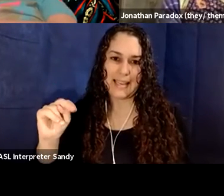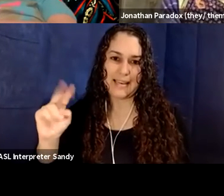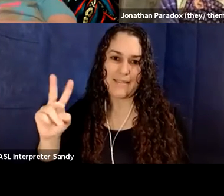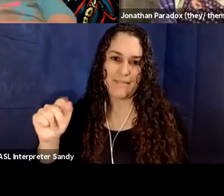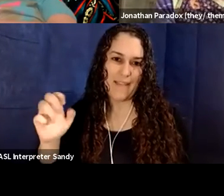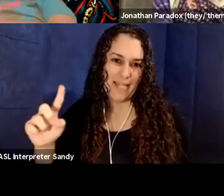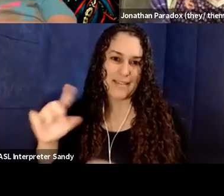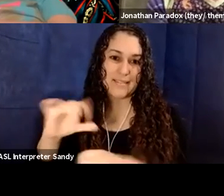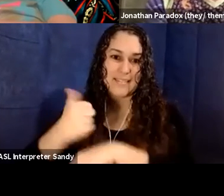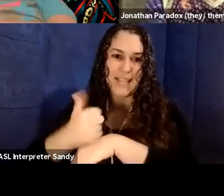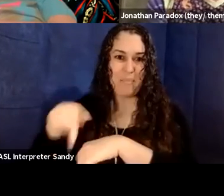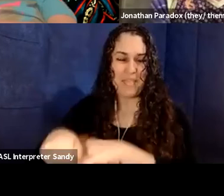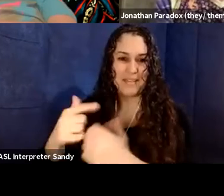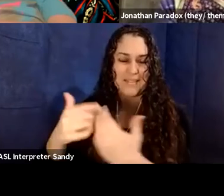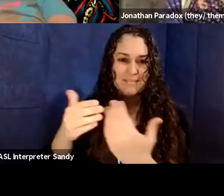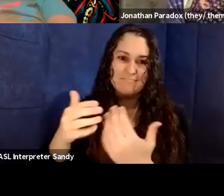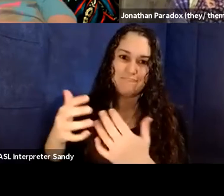I, um,